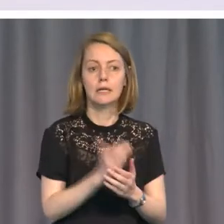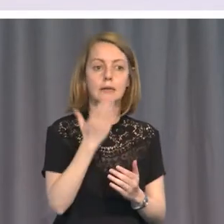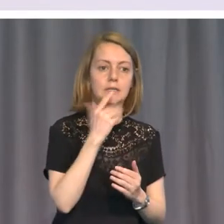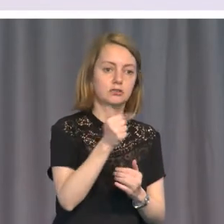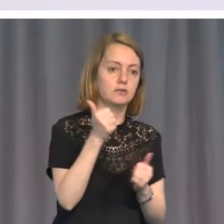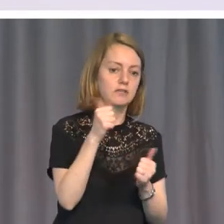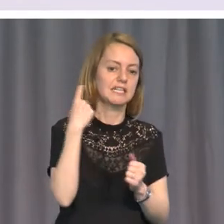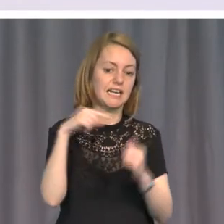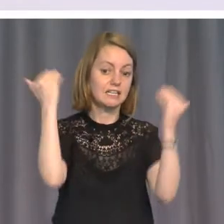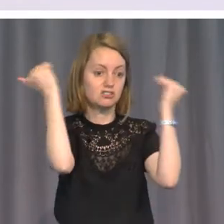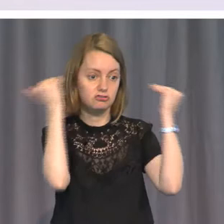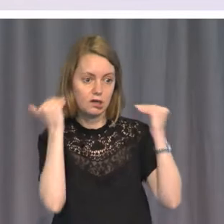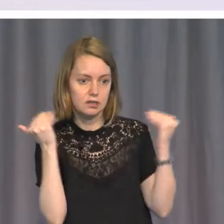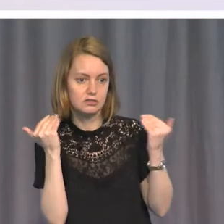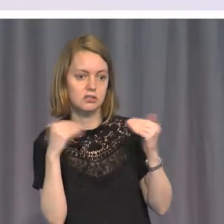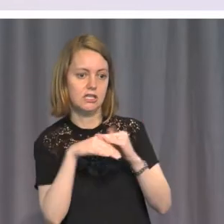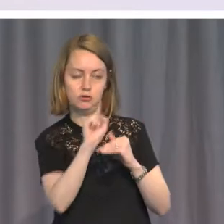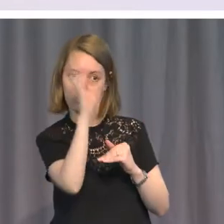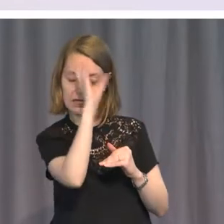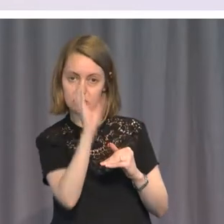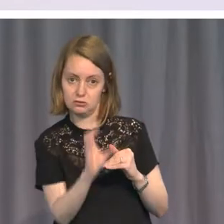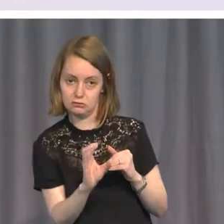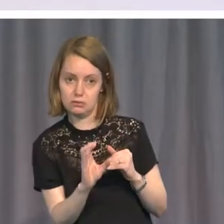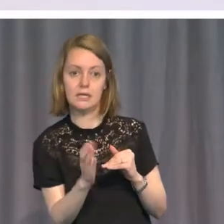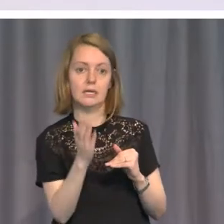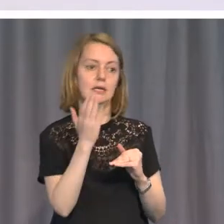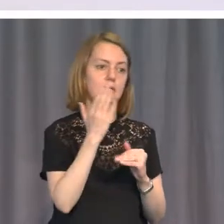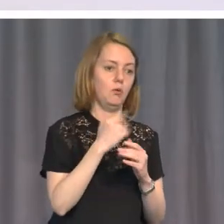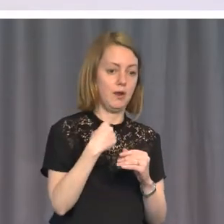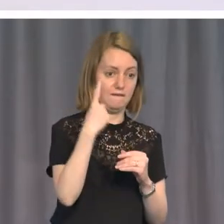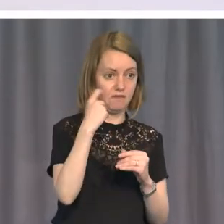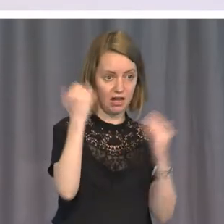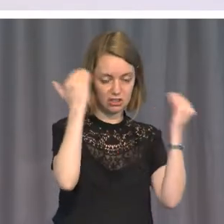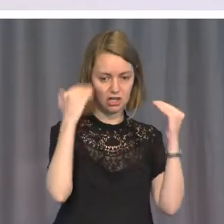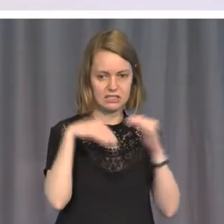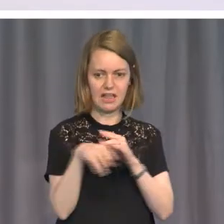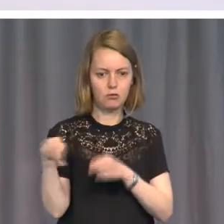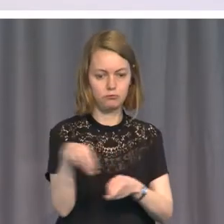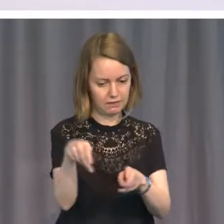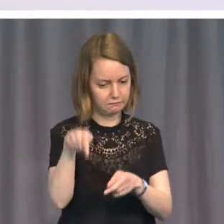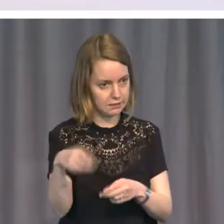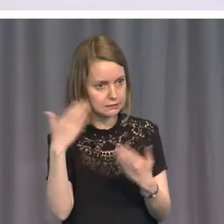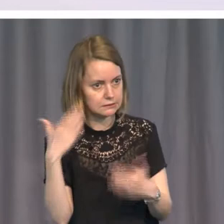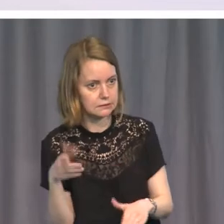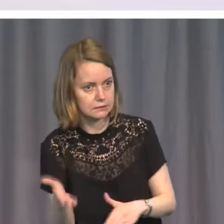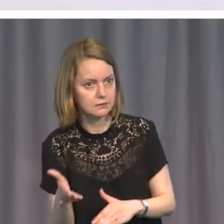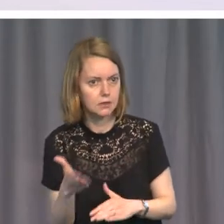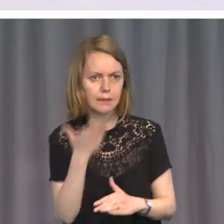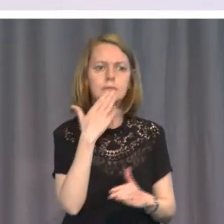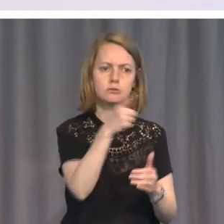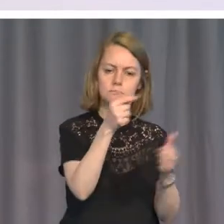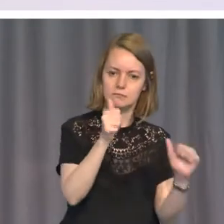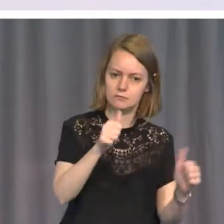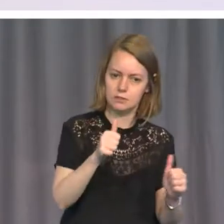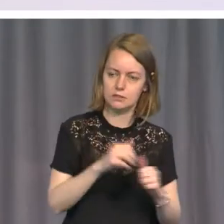that were thrown, found floating in the river outside Kampala? After you, they produced an opinion which I could